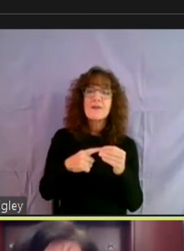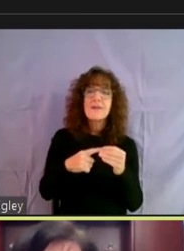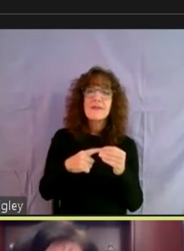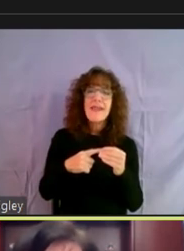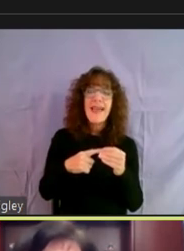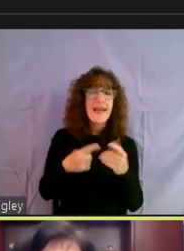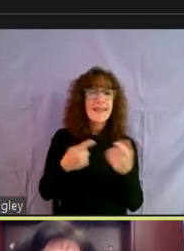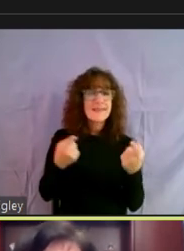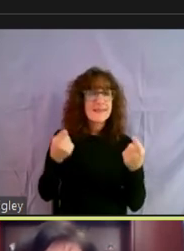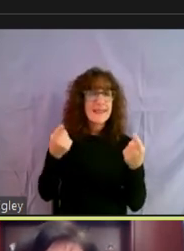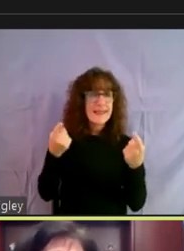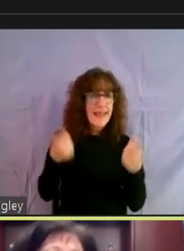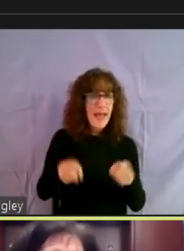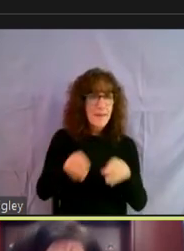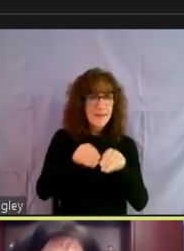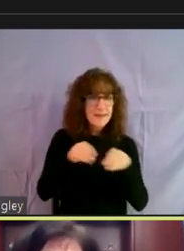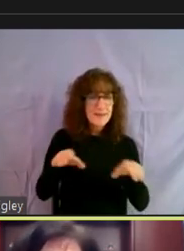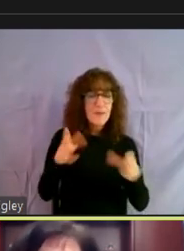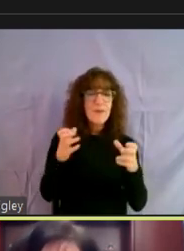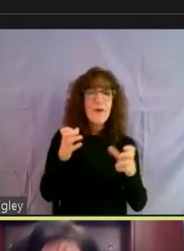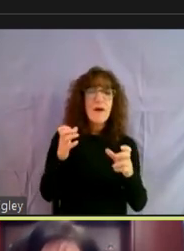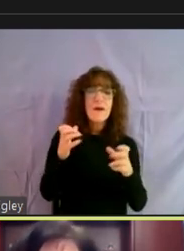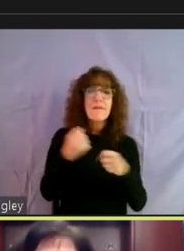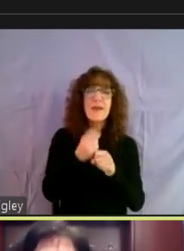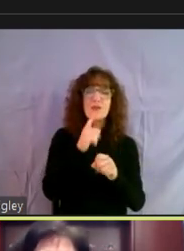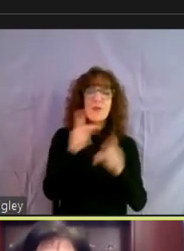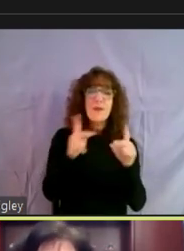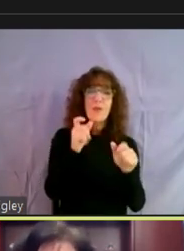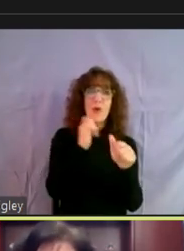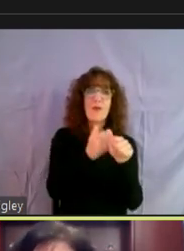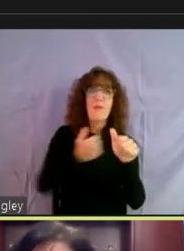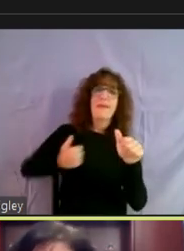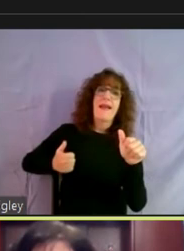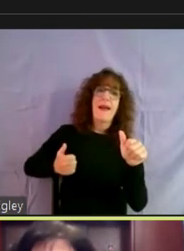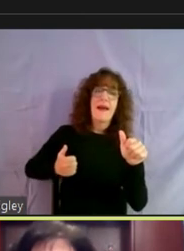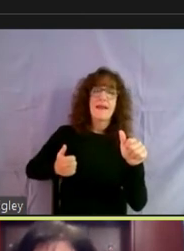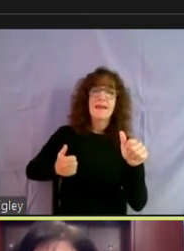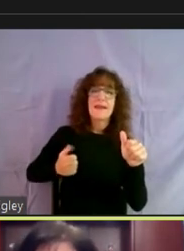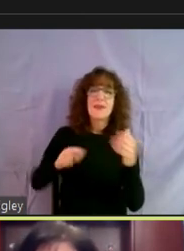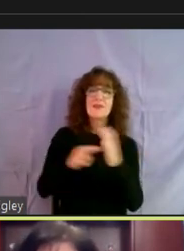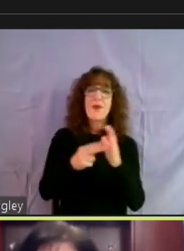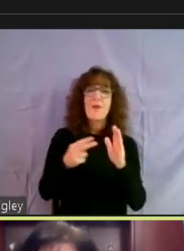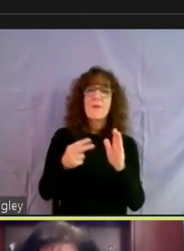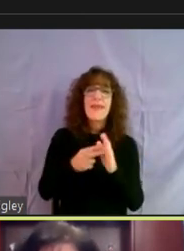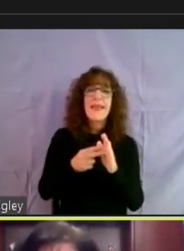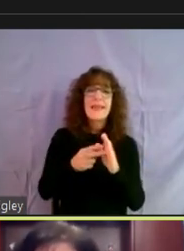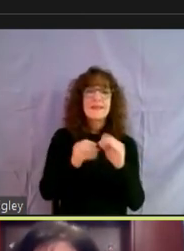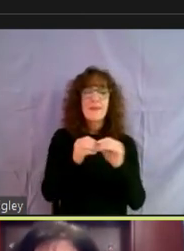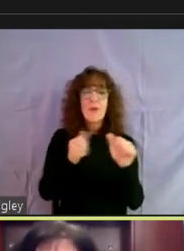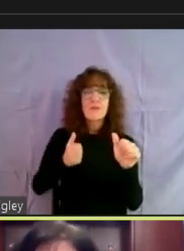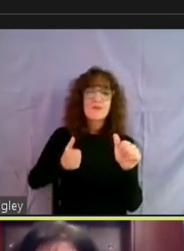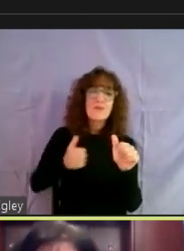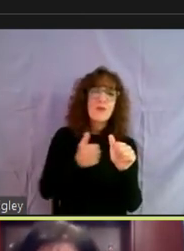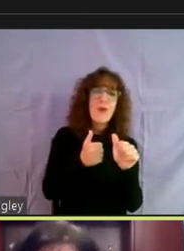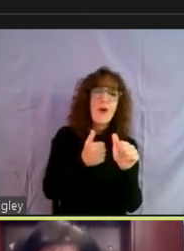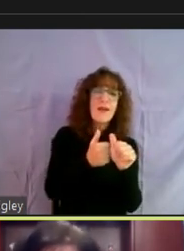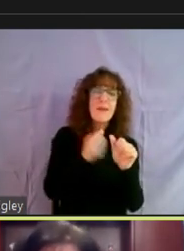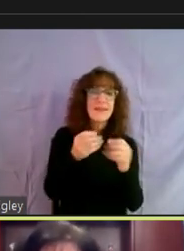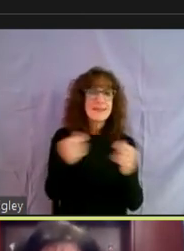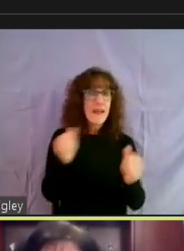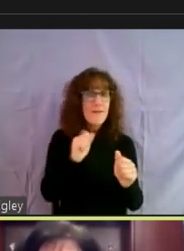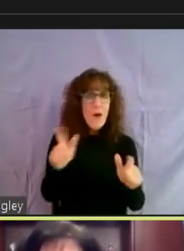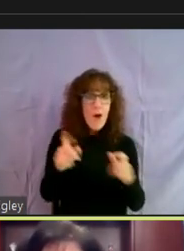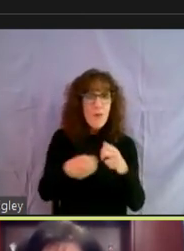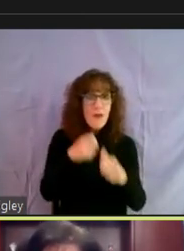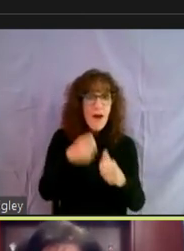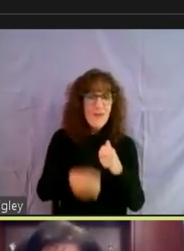what we want to do is make sure that people aren't too far behind. So the closer, the more even we can get them, can we solve all their problems?